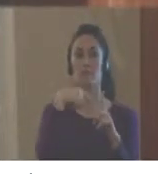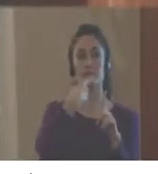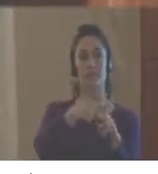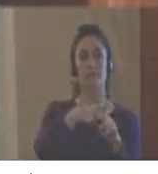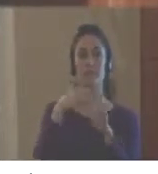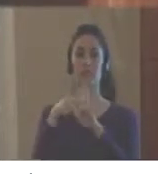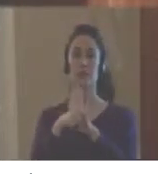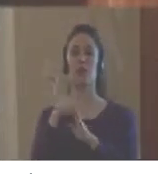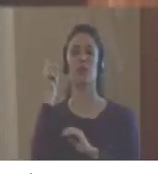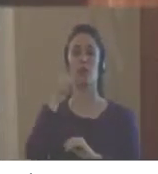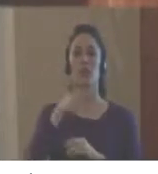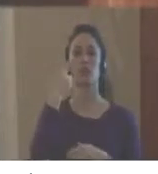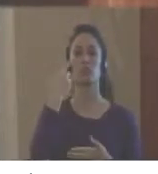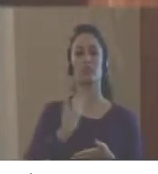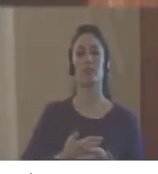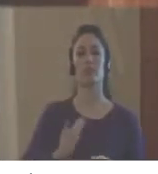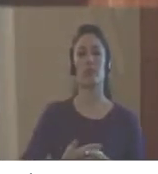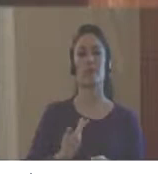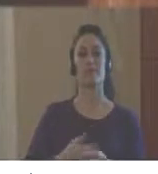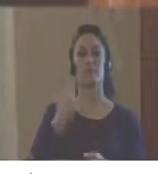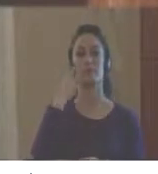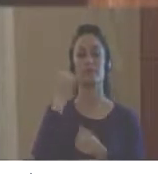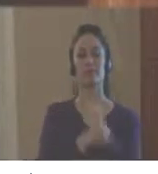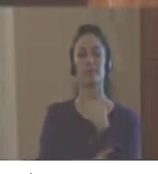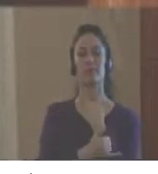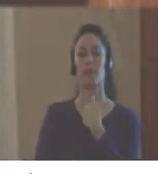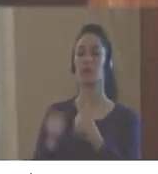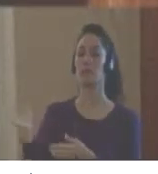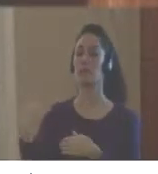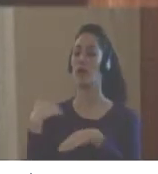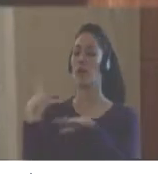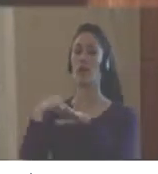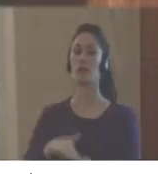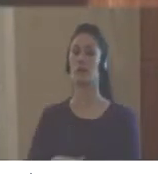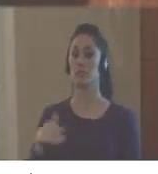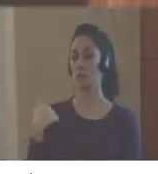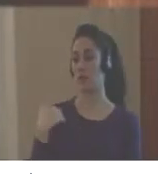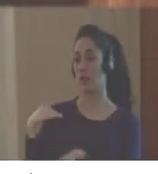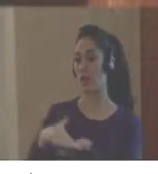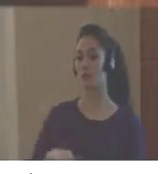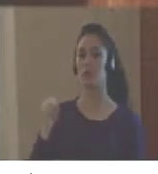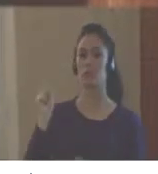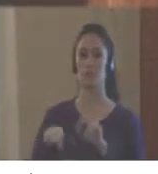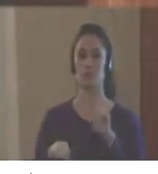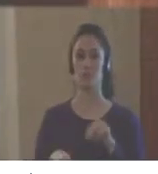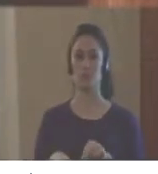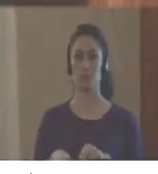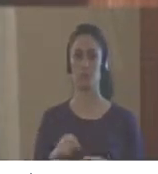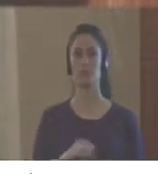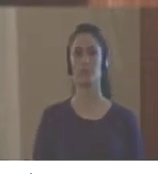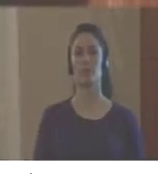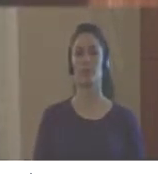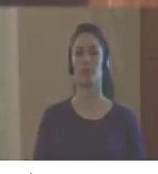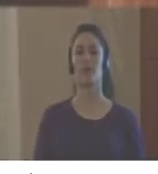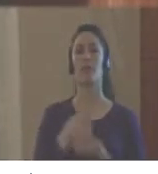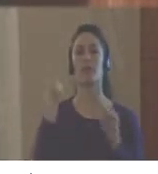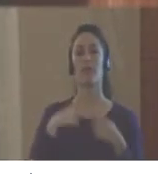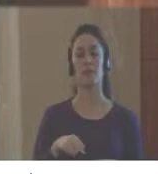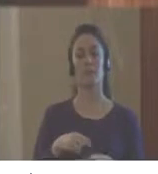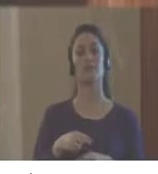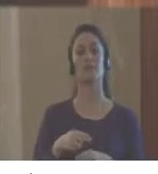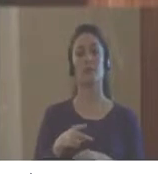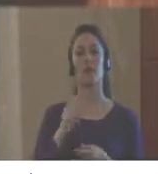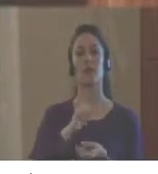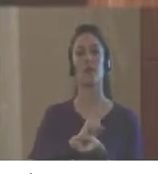in order to answer affirmatively, there's got to be a verifiable document, legal document of the country that will support this answer. And then